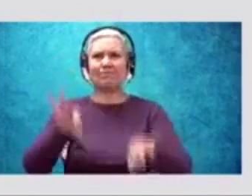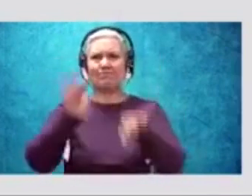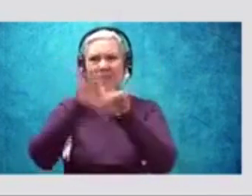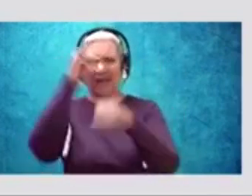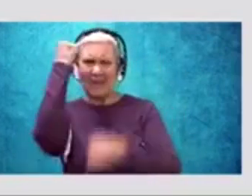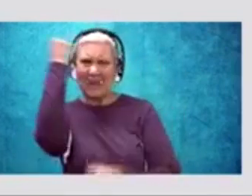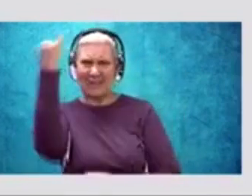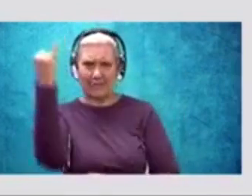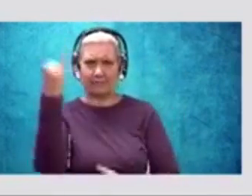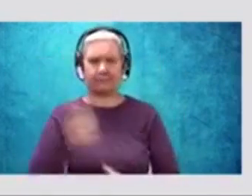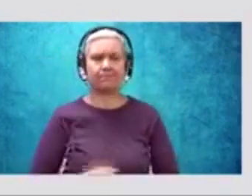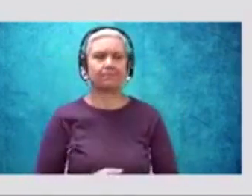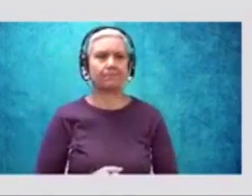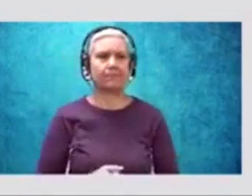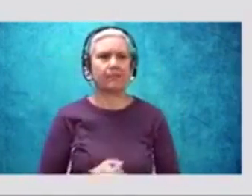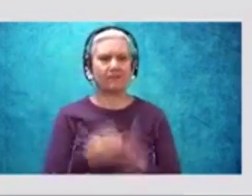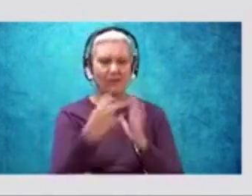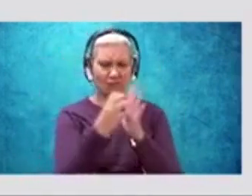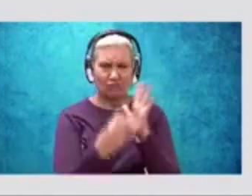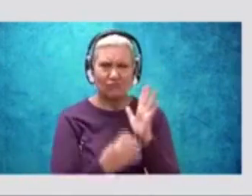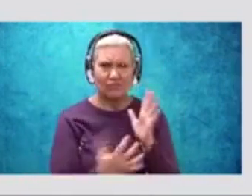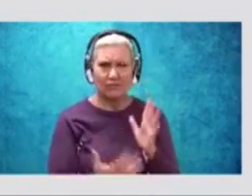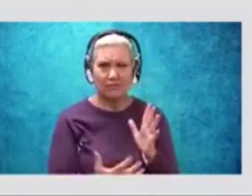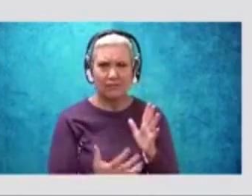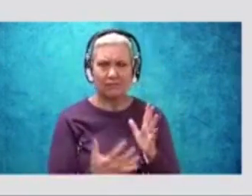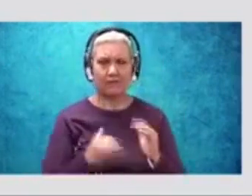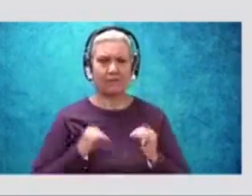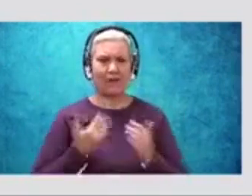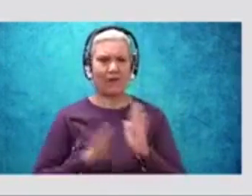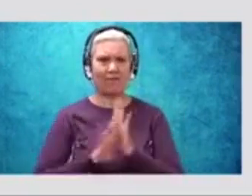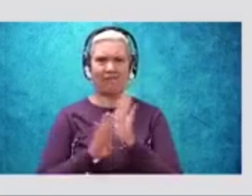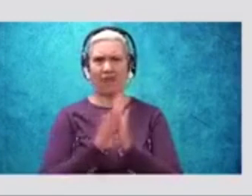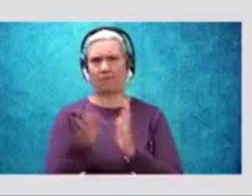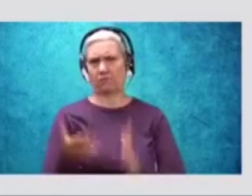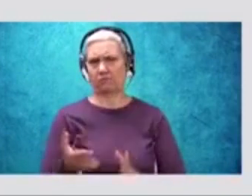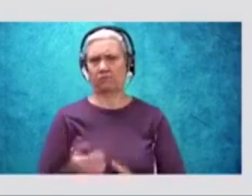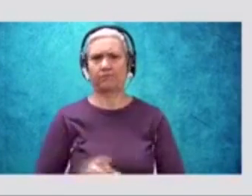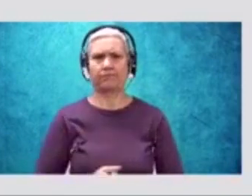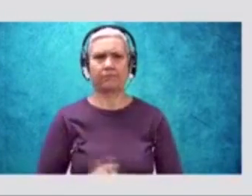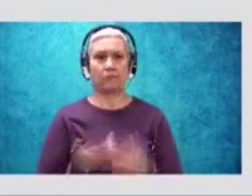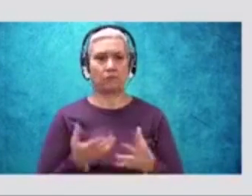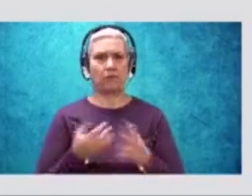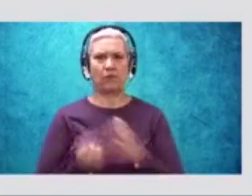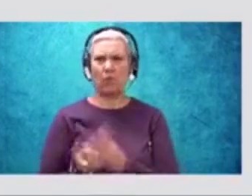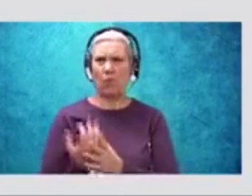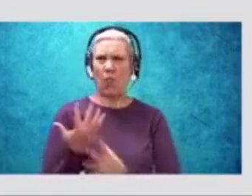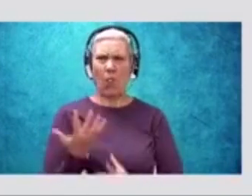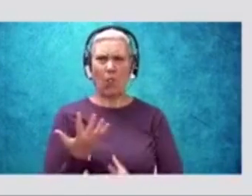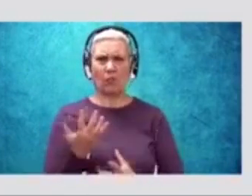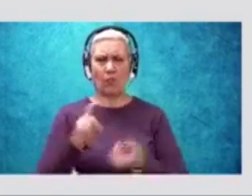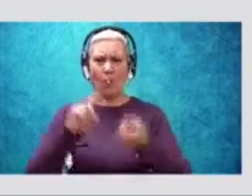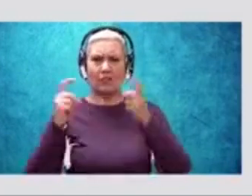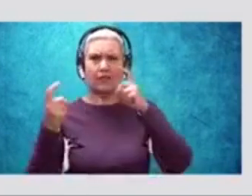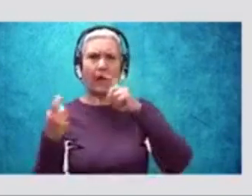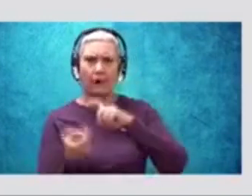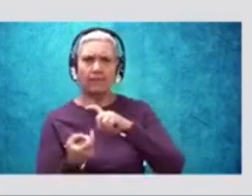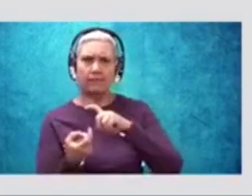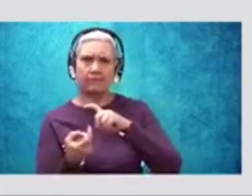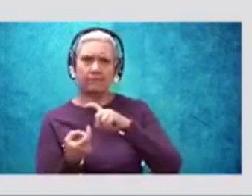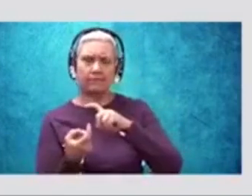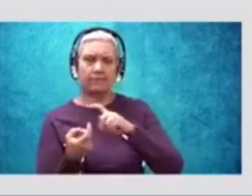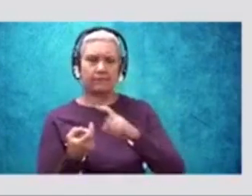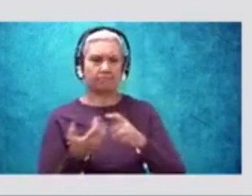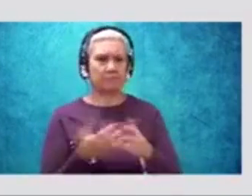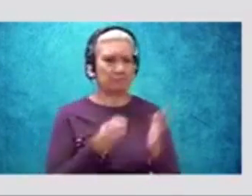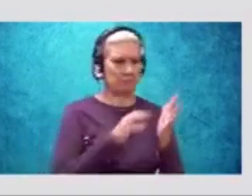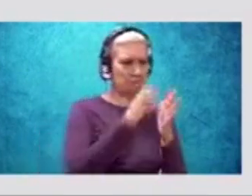text and see how that theme or that central idea develops. Develops means it grows or it changes throughout